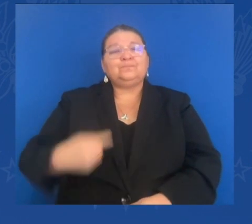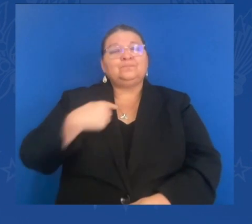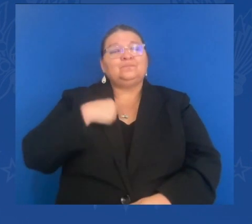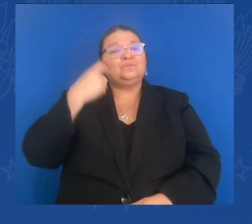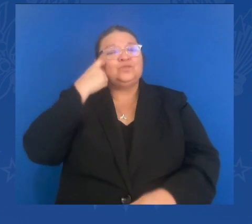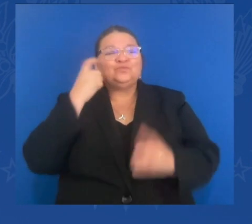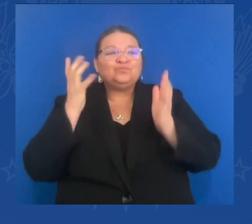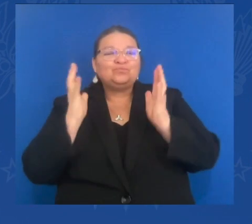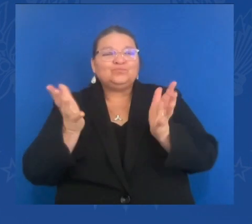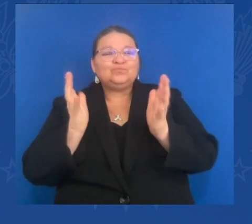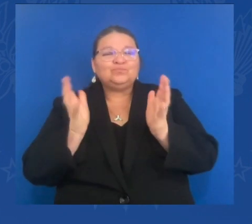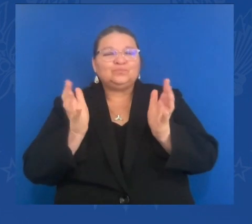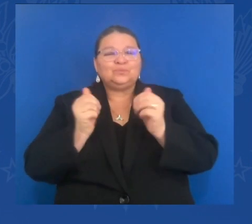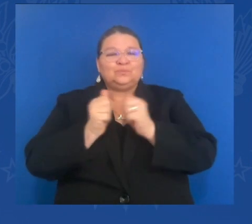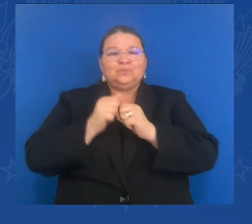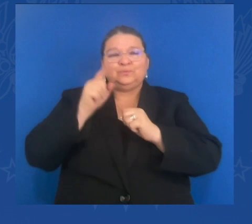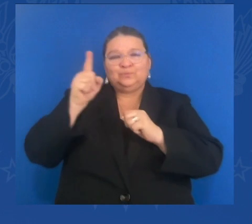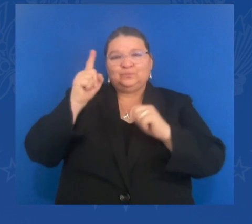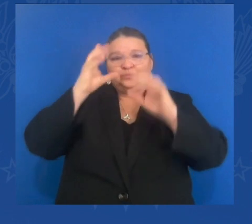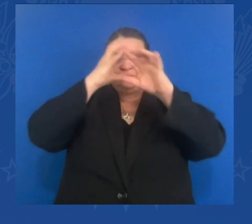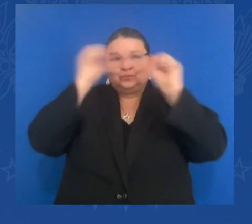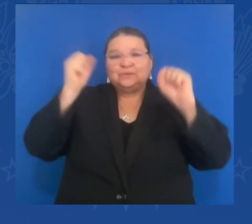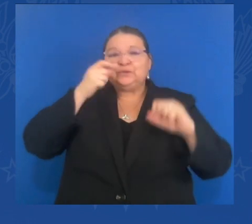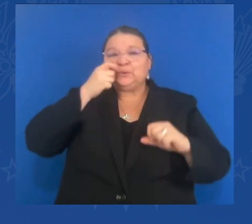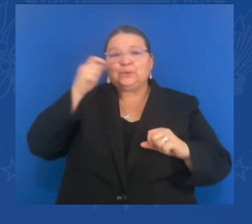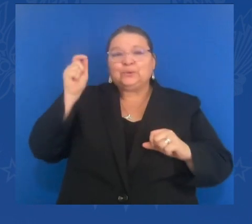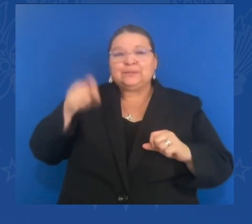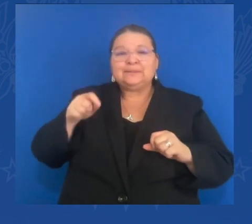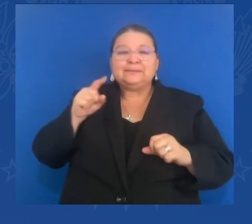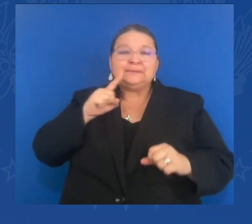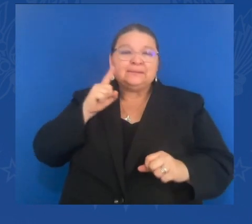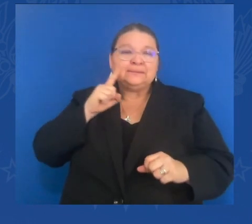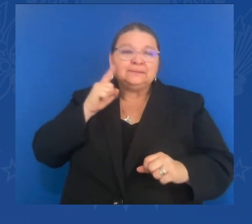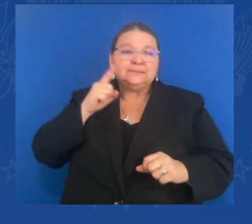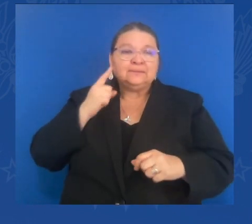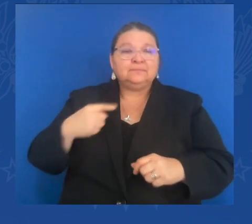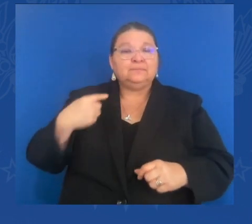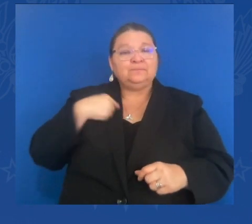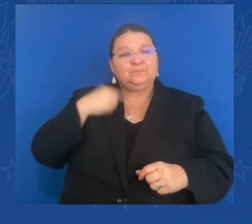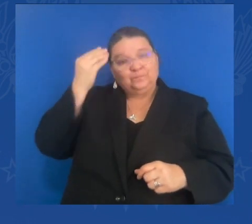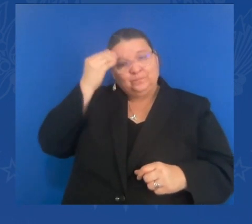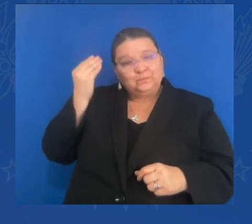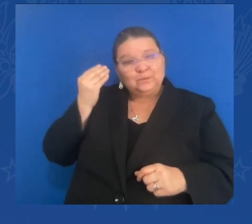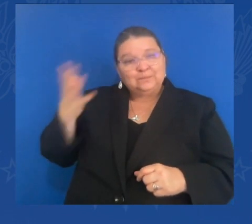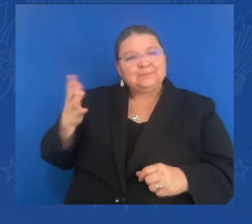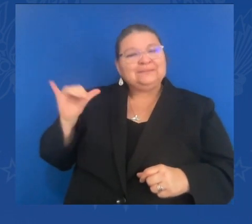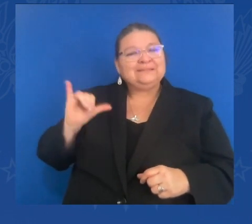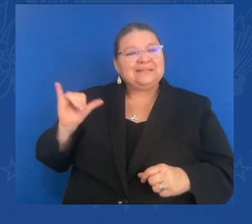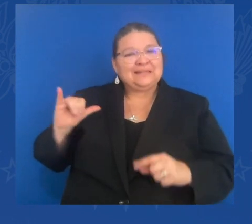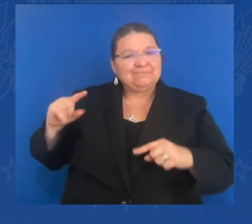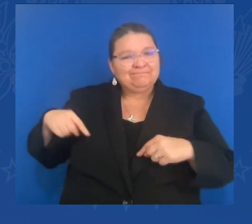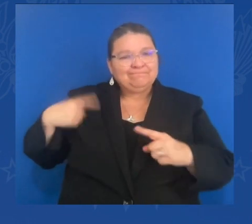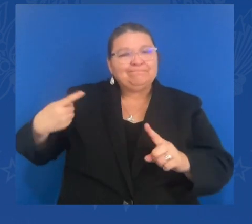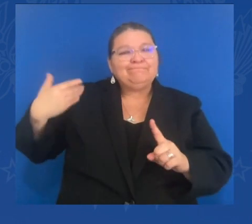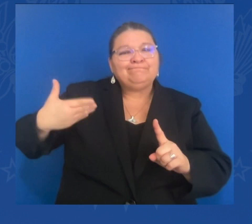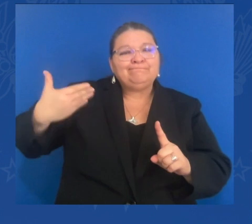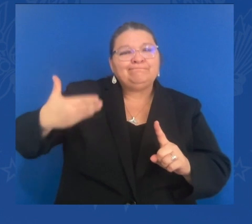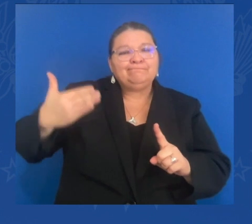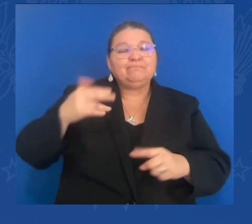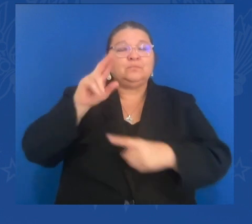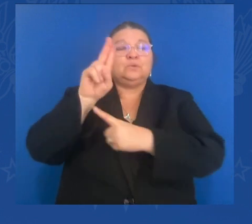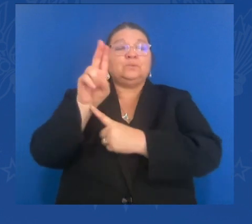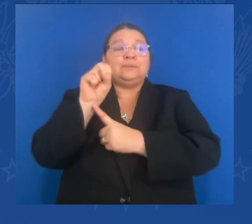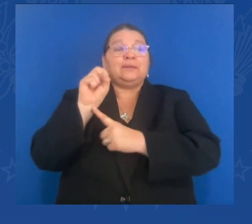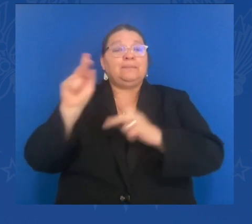I told him, as I have each and every time we've spoken, the United States stands with the people of Ukraine and their bravely — as they